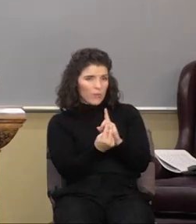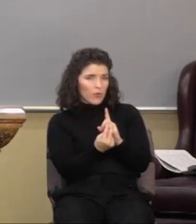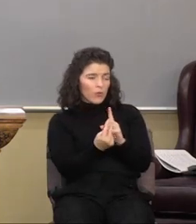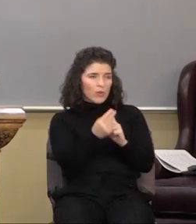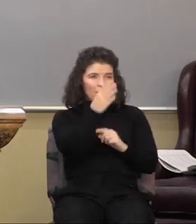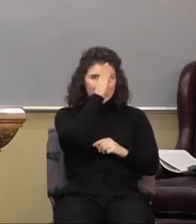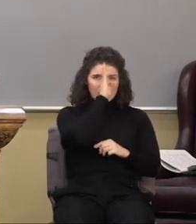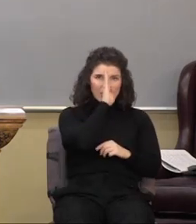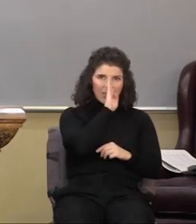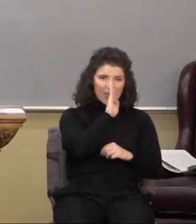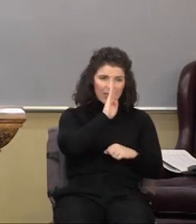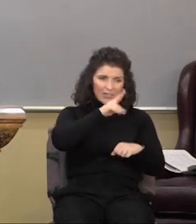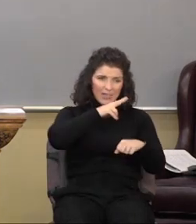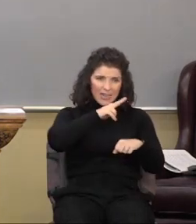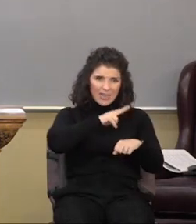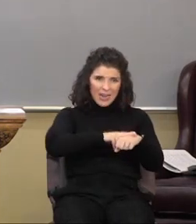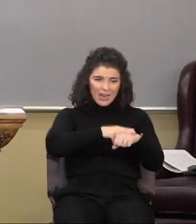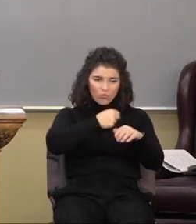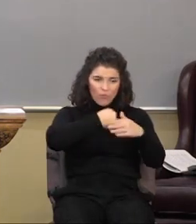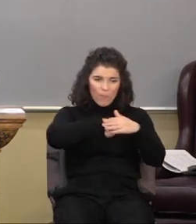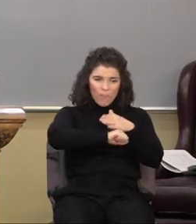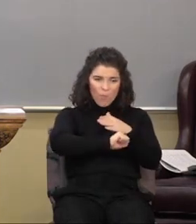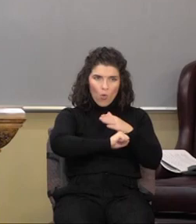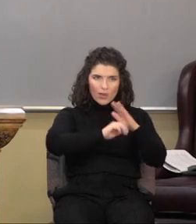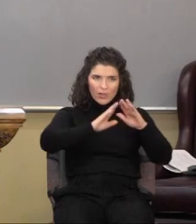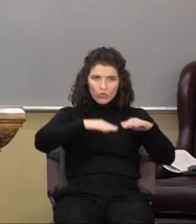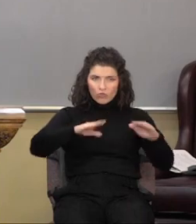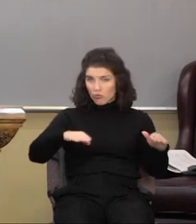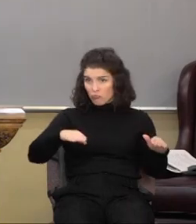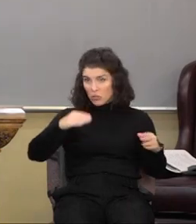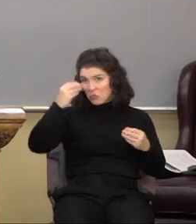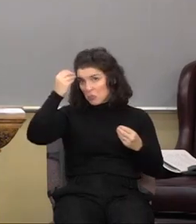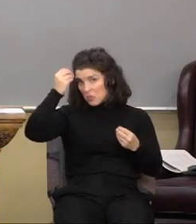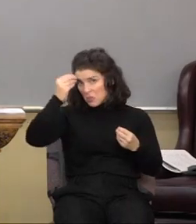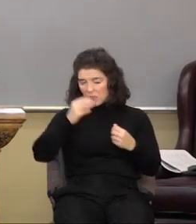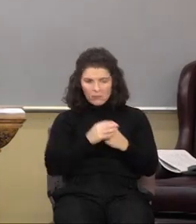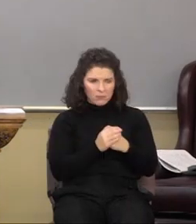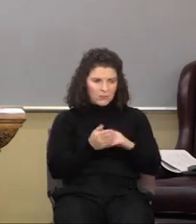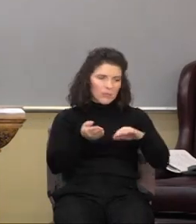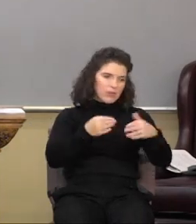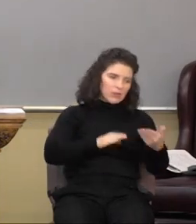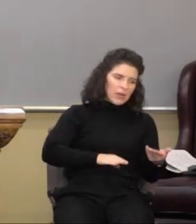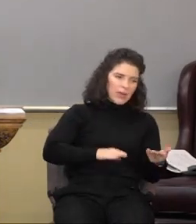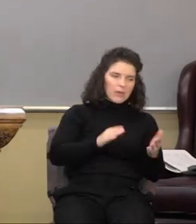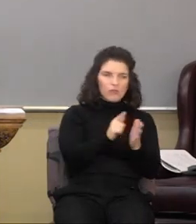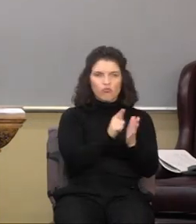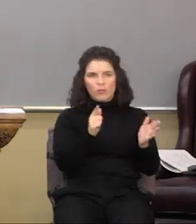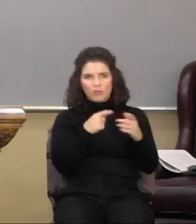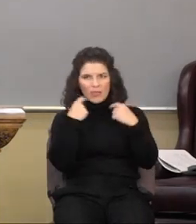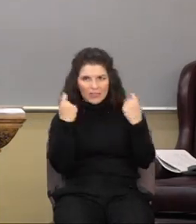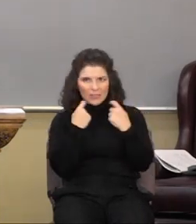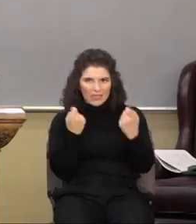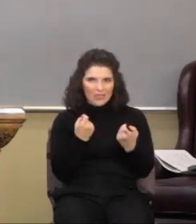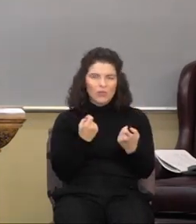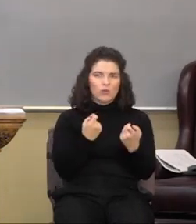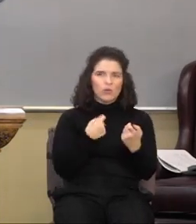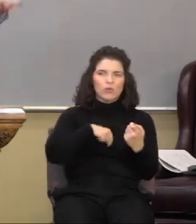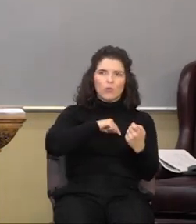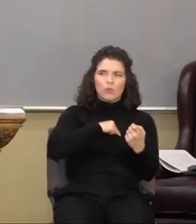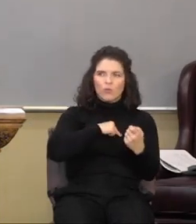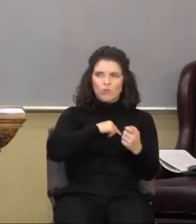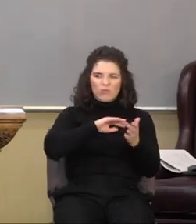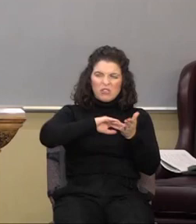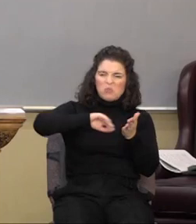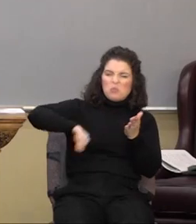God's natural born children. Think about that for a second. Remember, we were dead in trespasses and sins. We were, we were